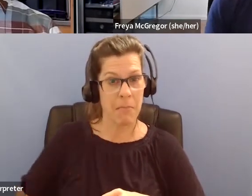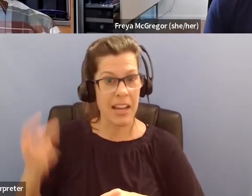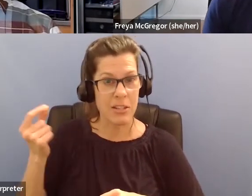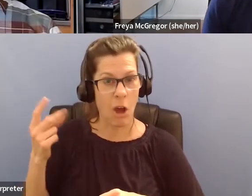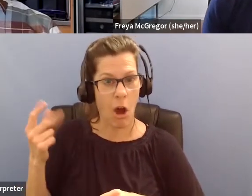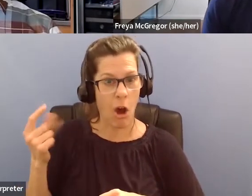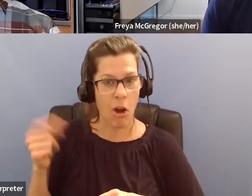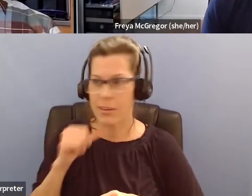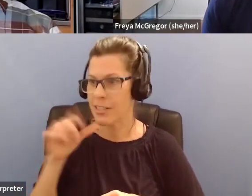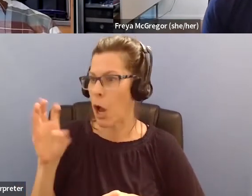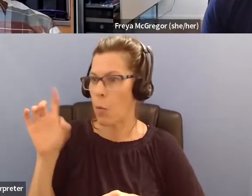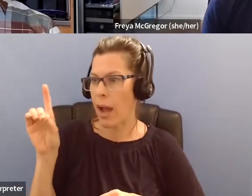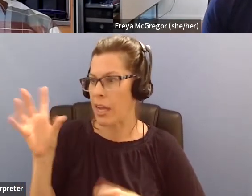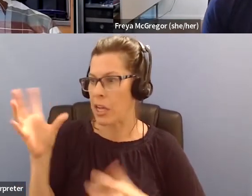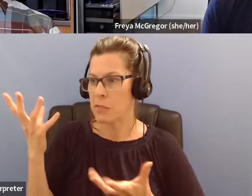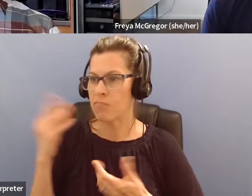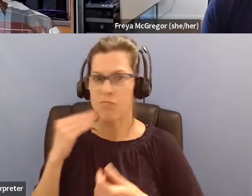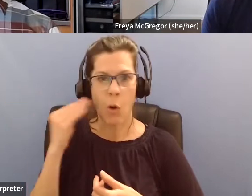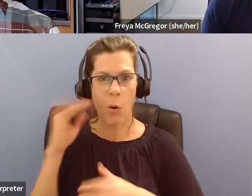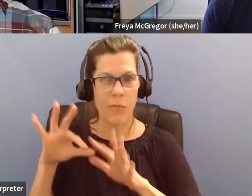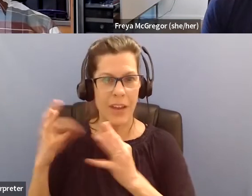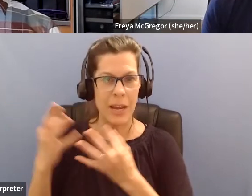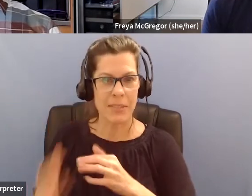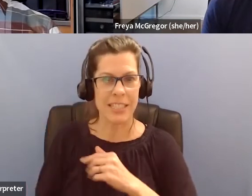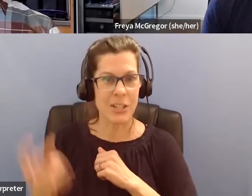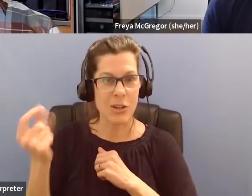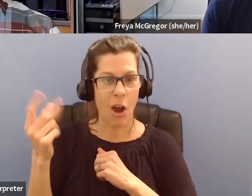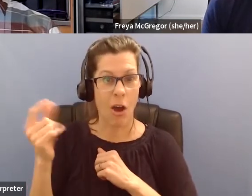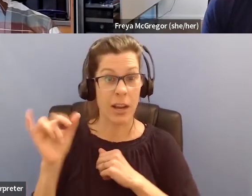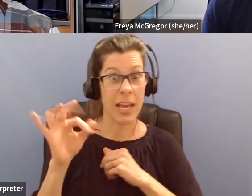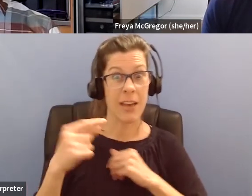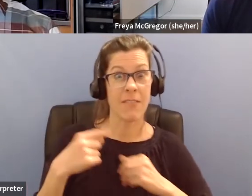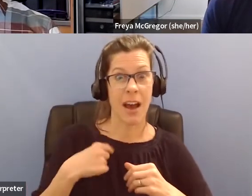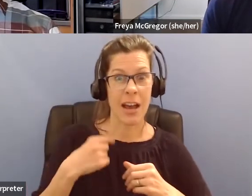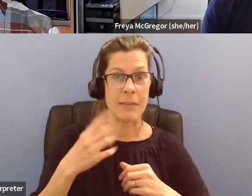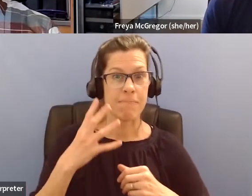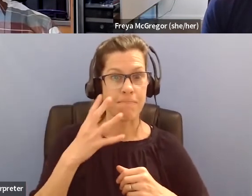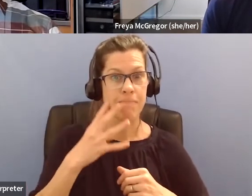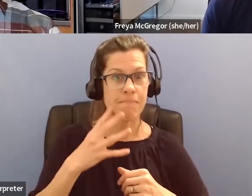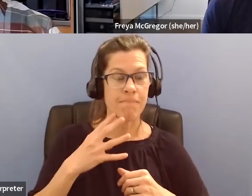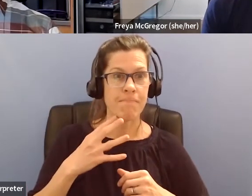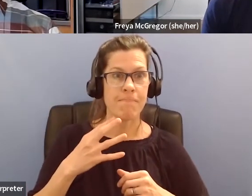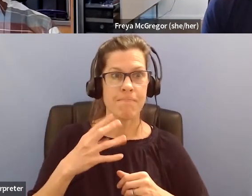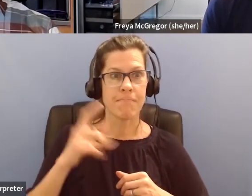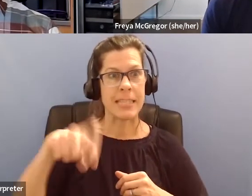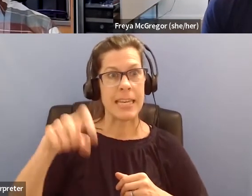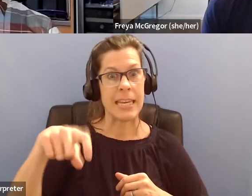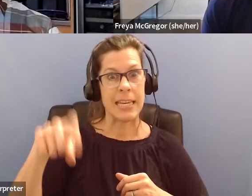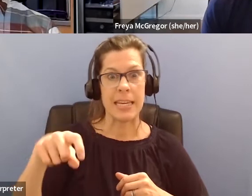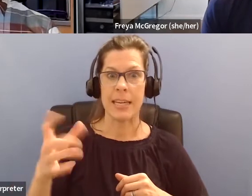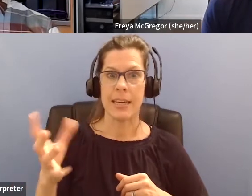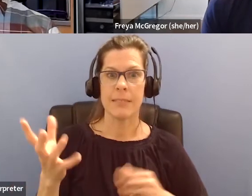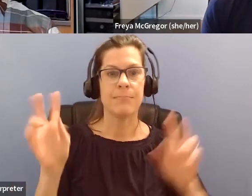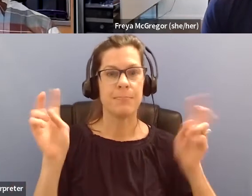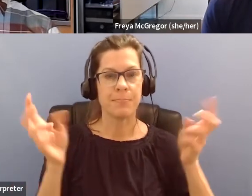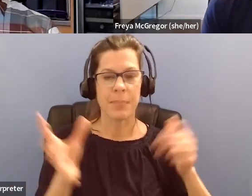And it was when I realized that if I'm yearning for the wild, if I'm yearning for Mother Nature, if I'm yearning